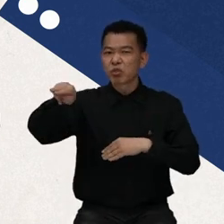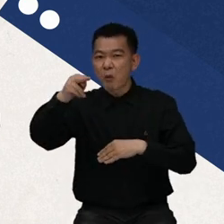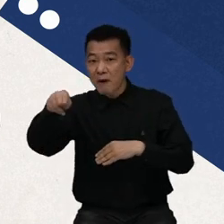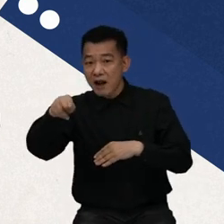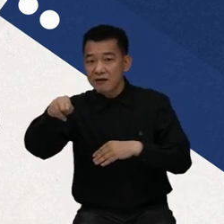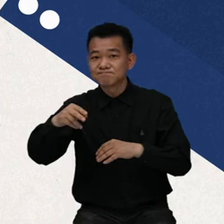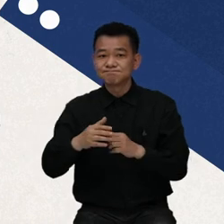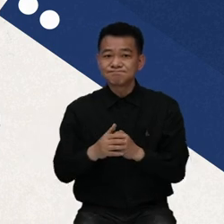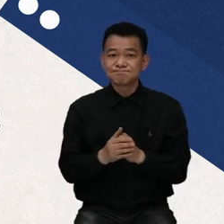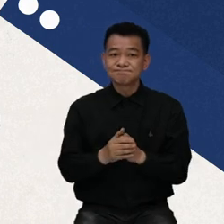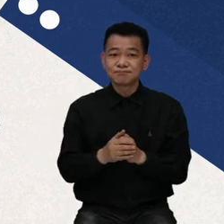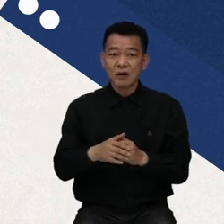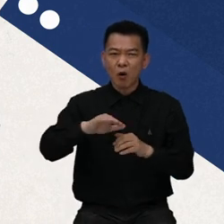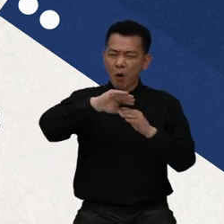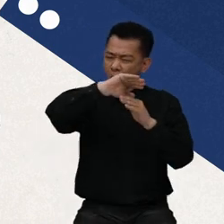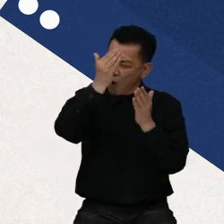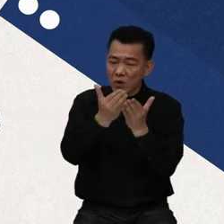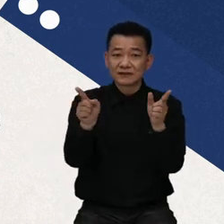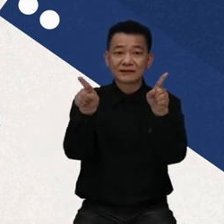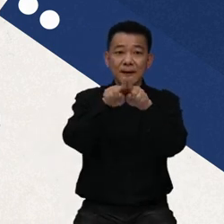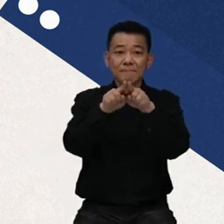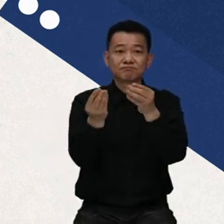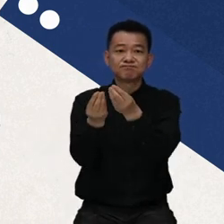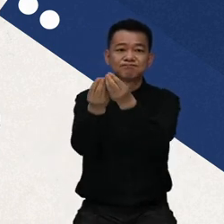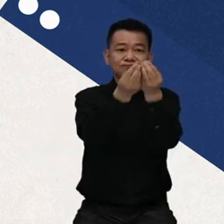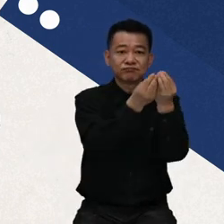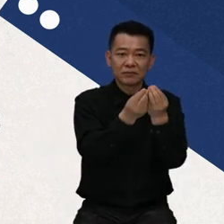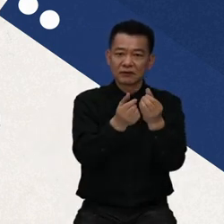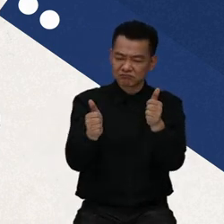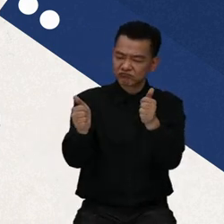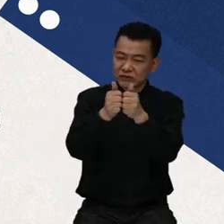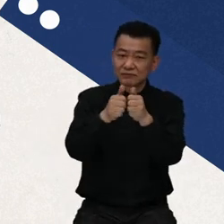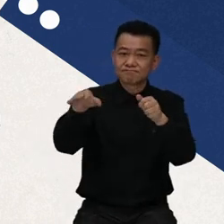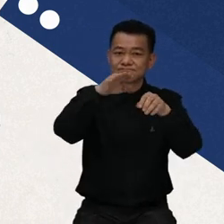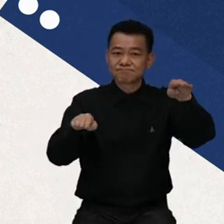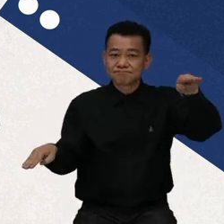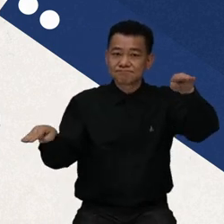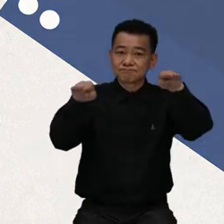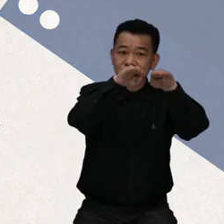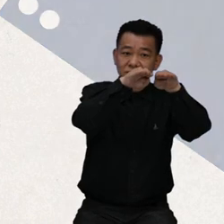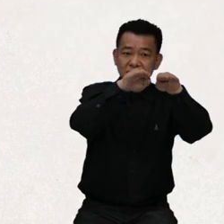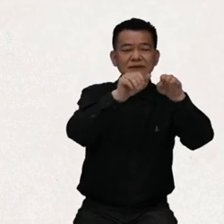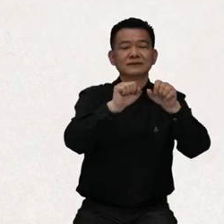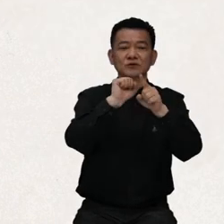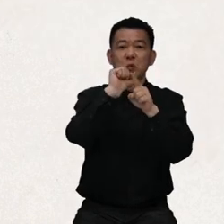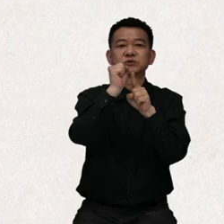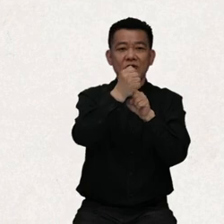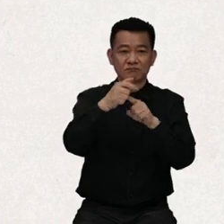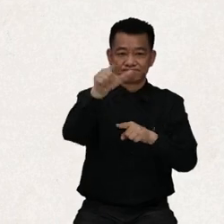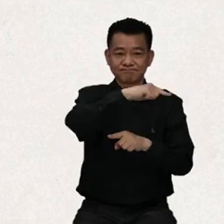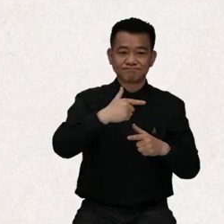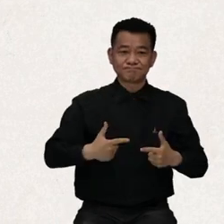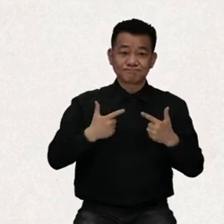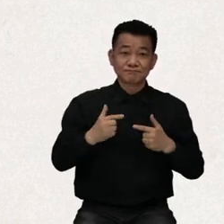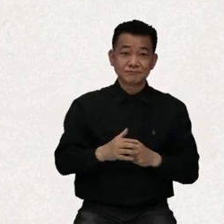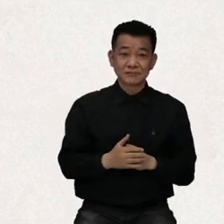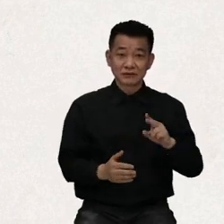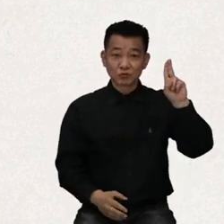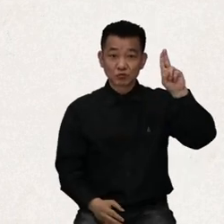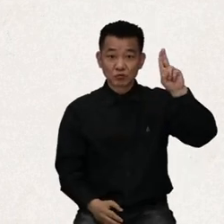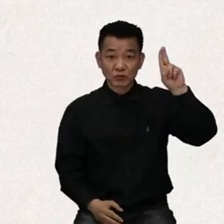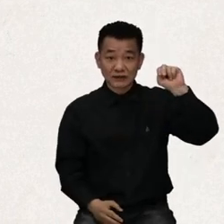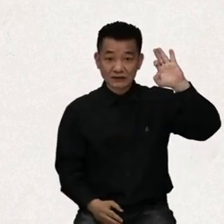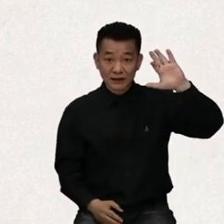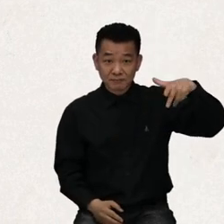equal society where everyone lives in harmony, regardless of having a disability. As the Convention was created,